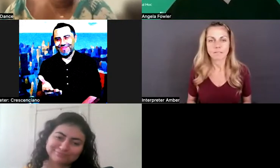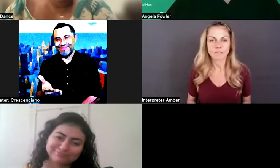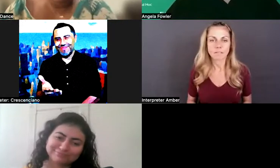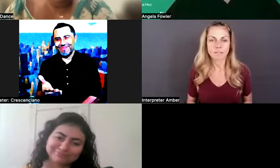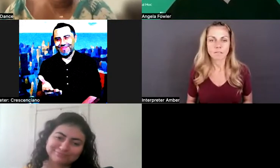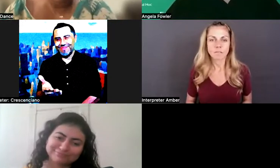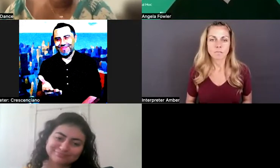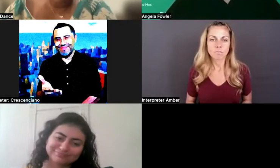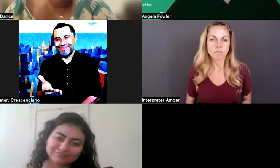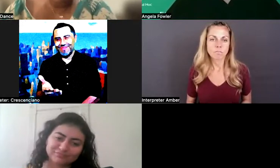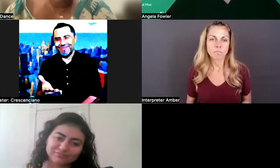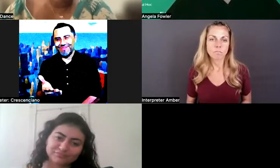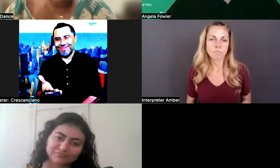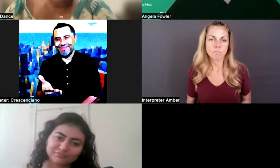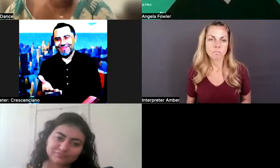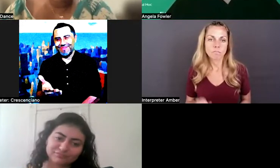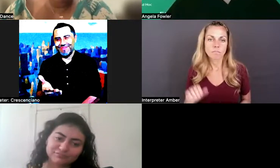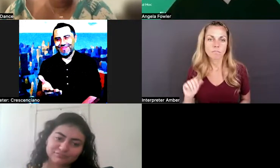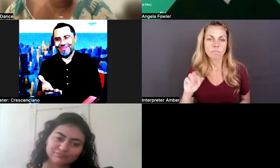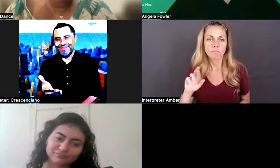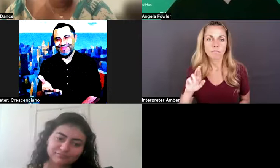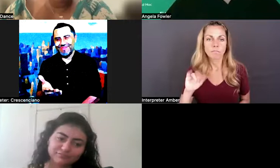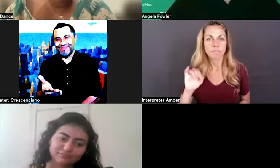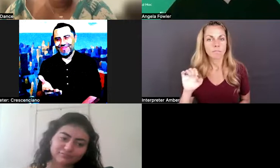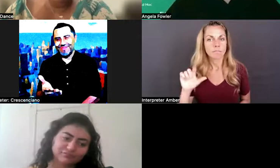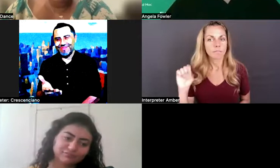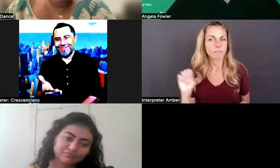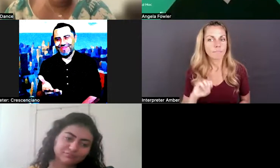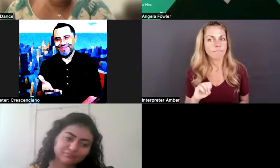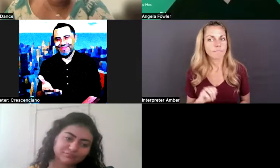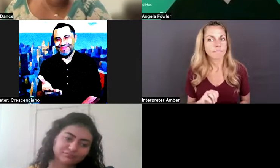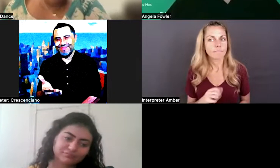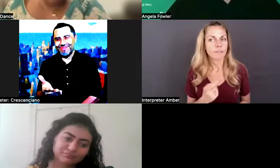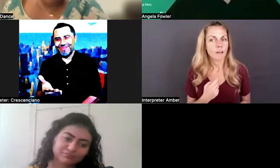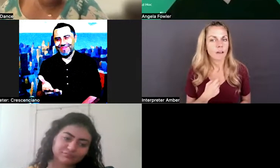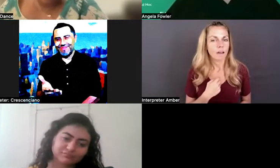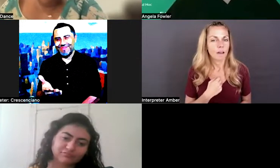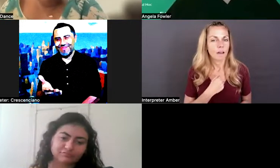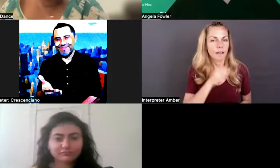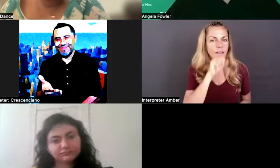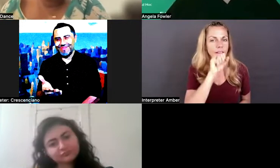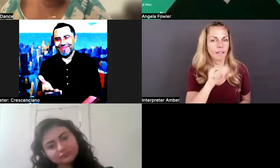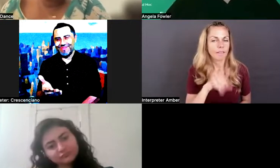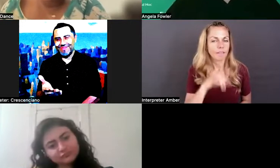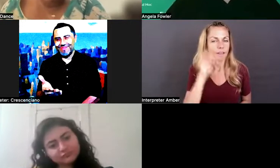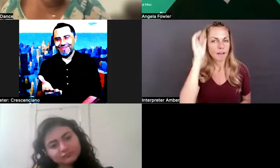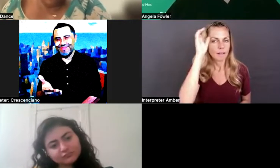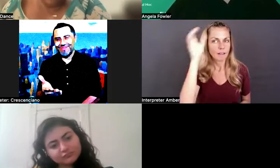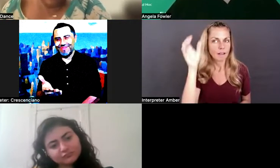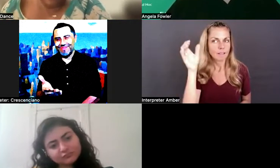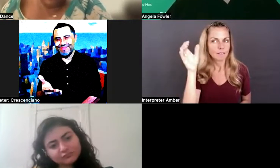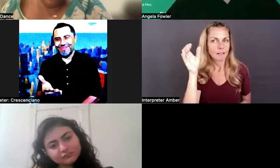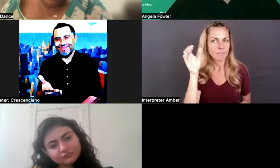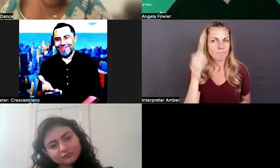So I, this is Arielle. I love this concept of, um, baby